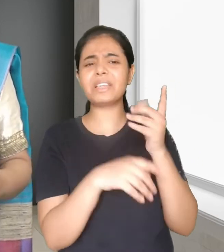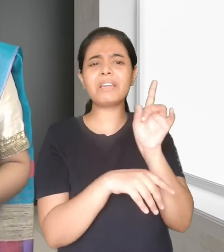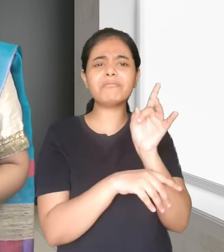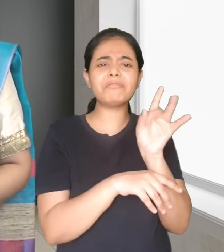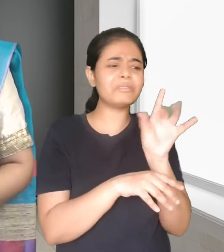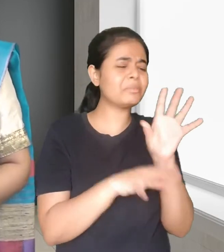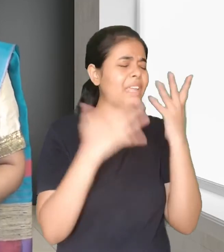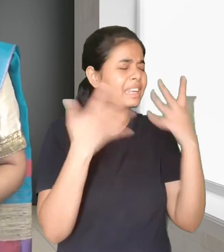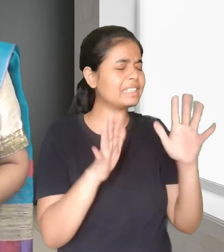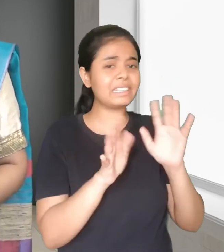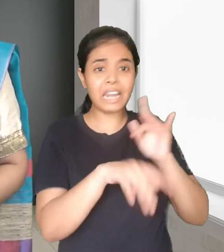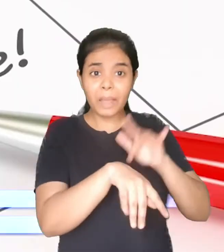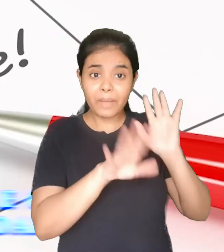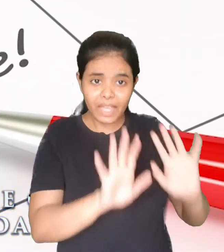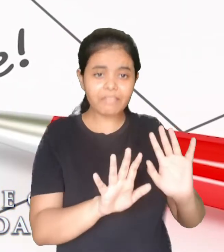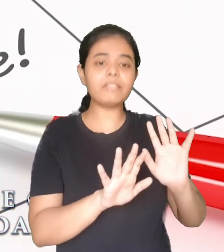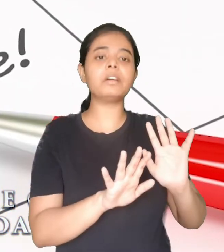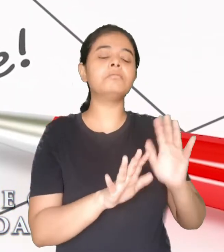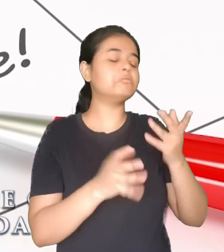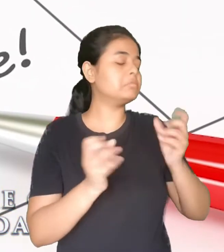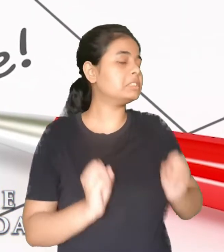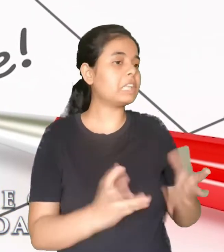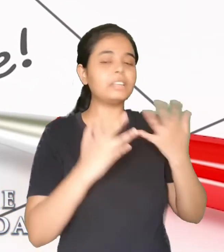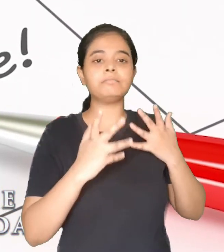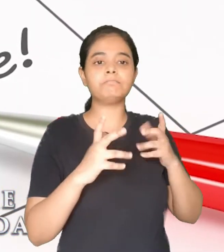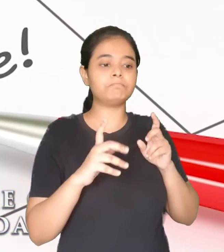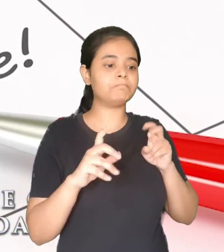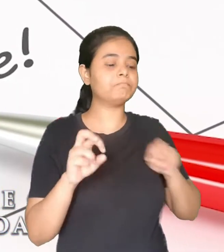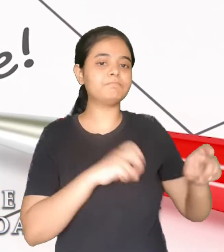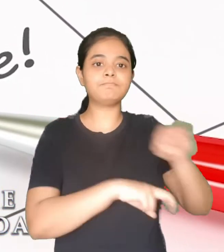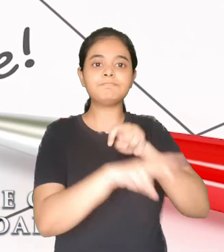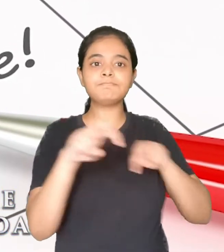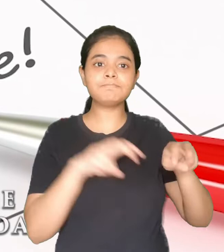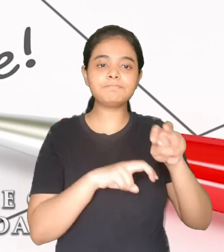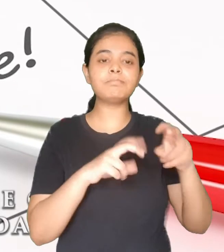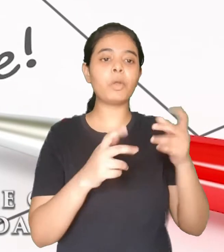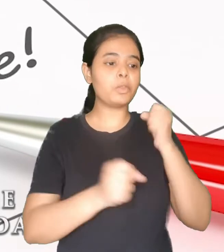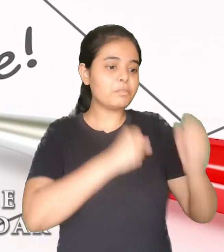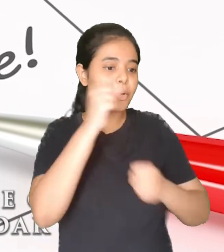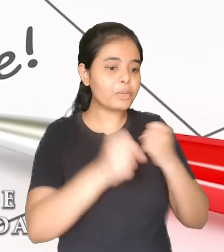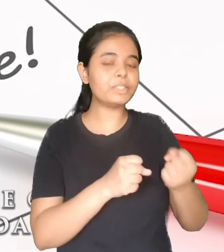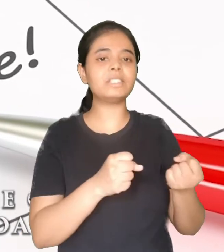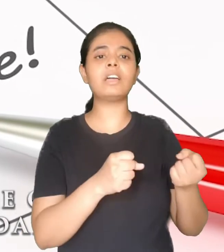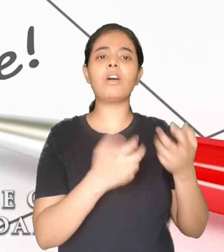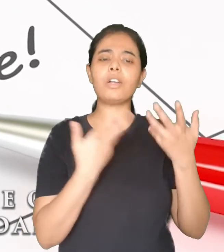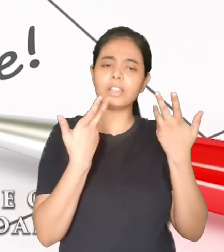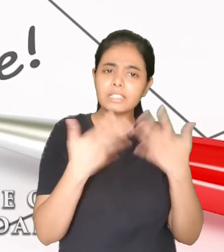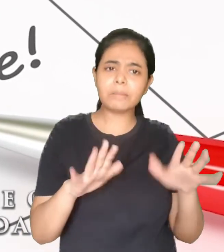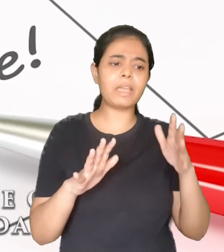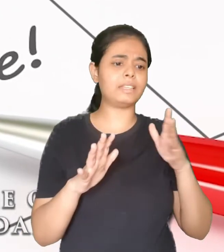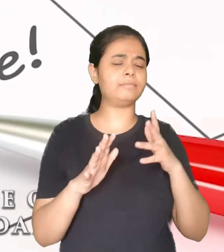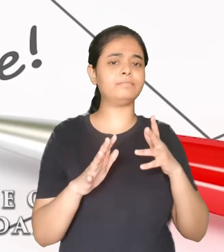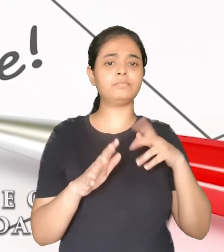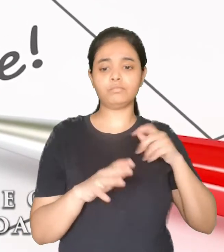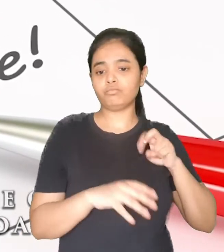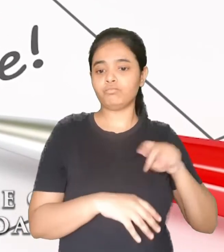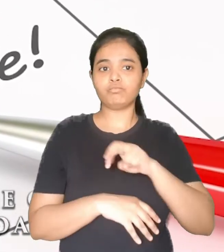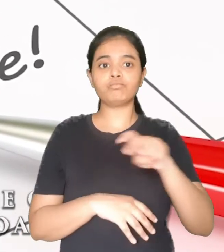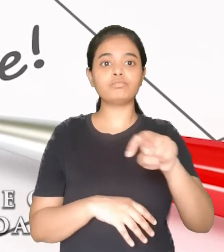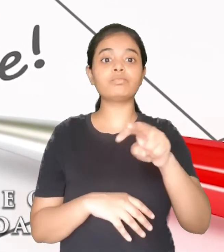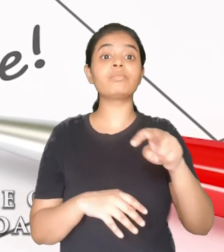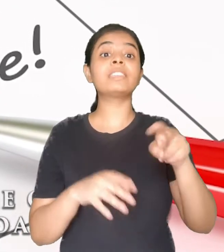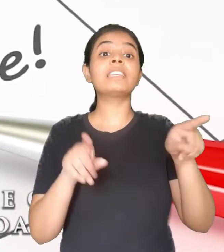or after office hours. Schedule exercise time on your business calendar and treat it as you would treat